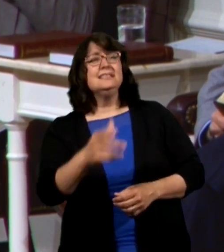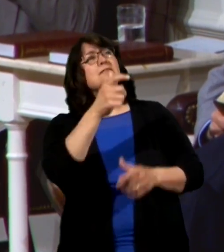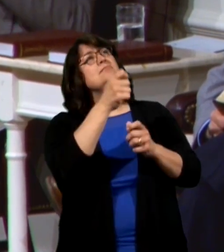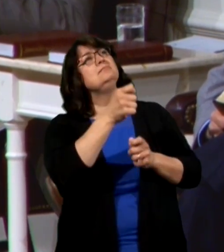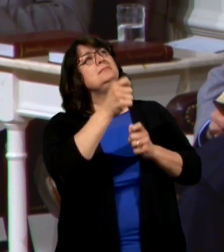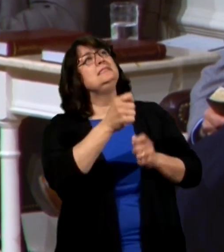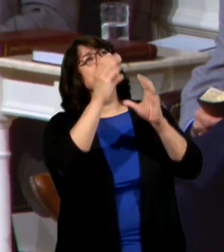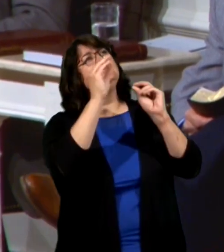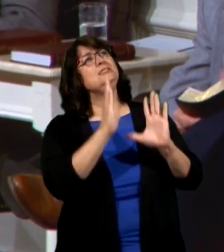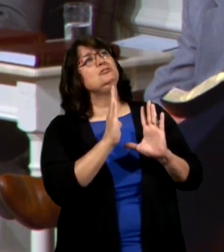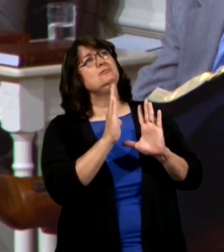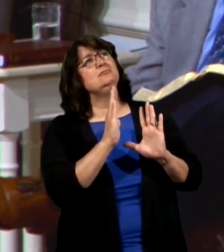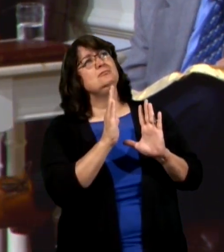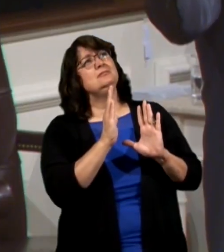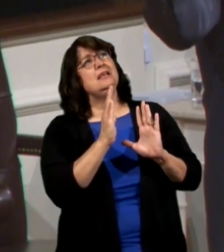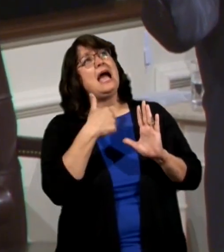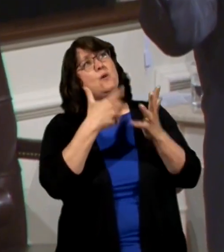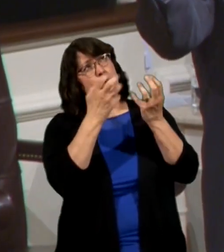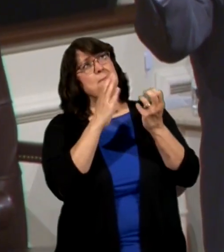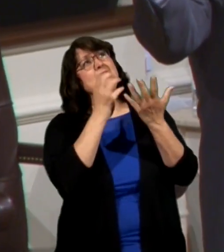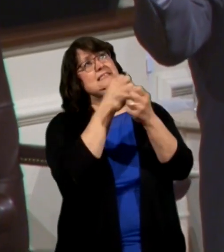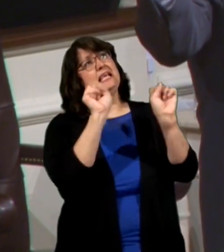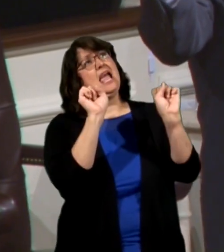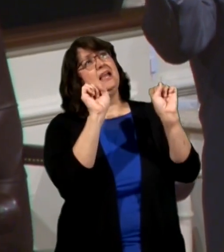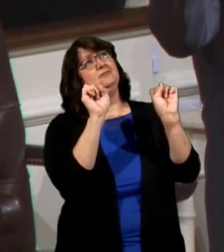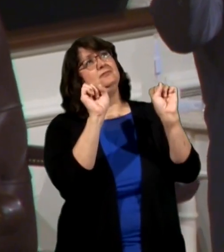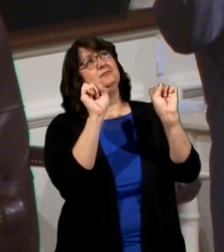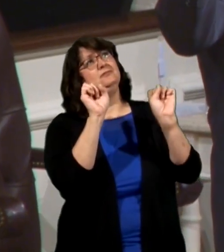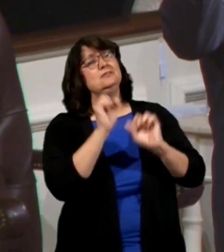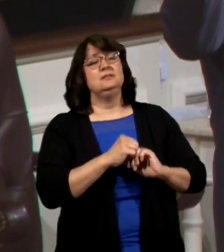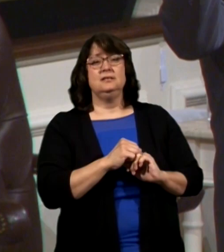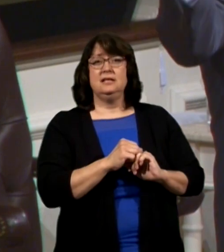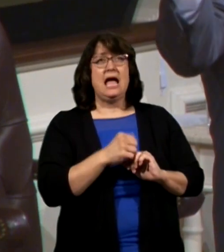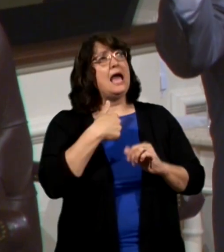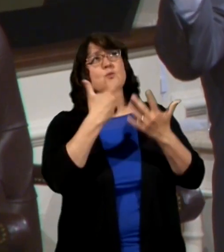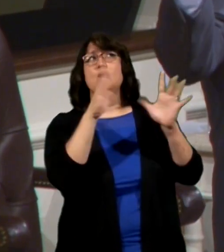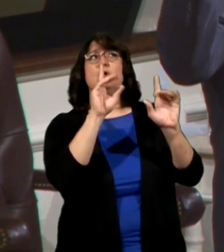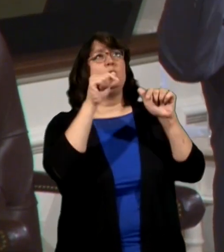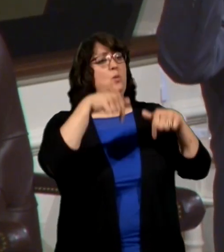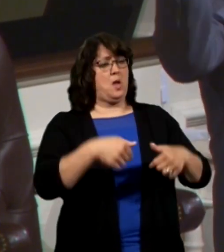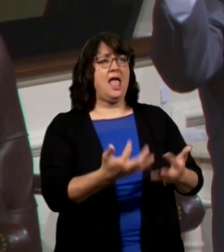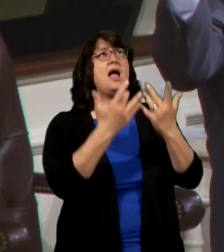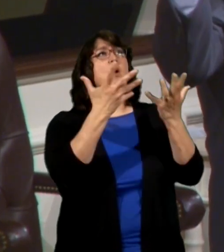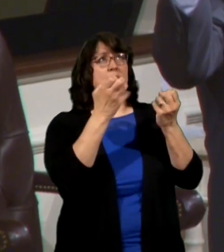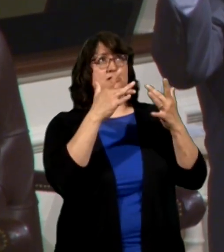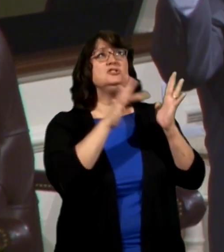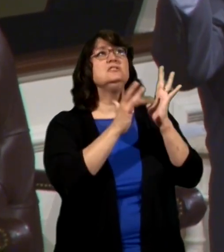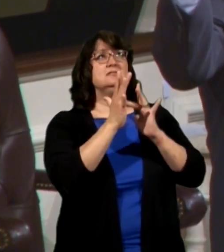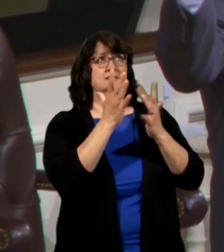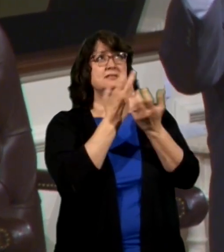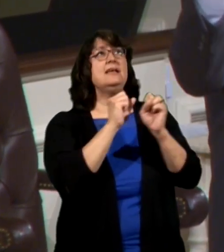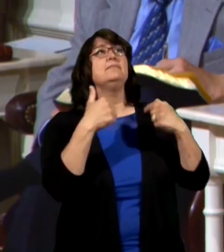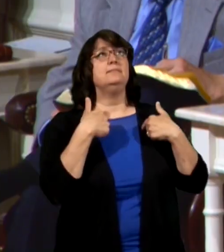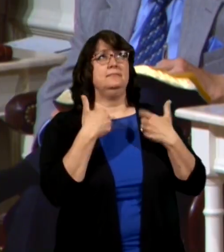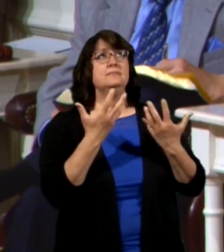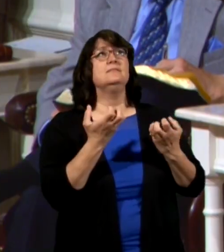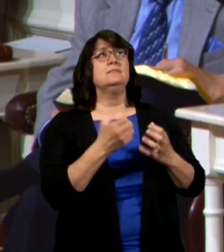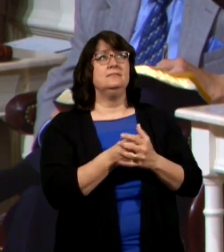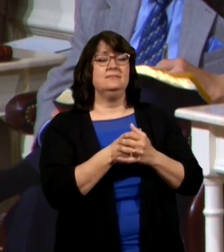her teacher skirt and she says I want to be saved I don't want to go to hell I want Jesus to save me